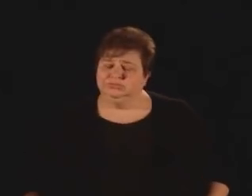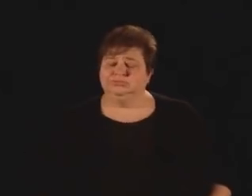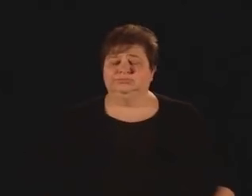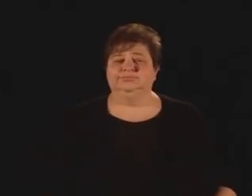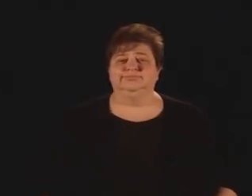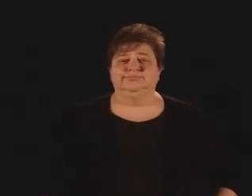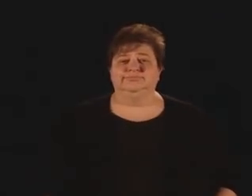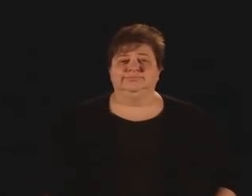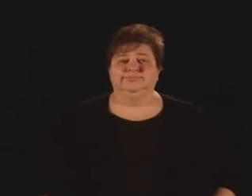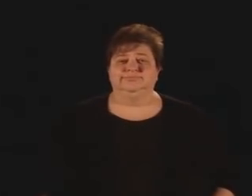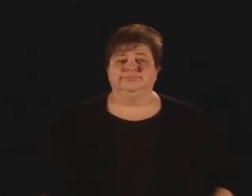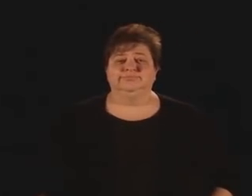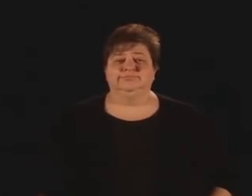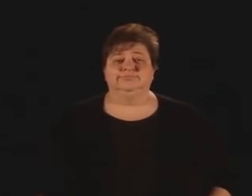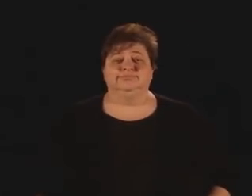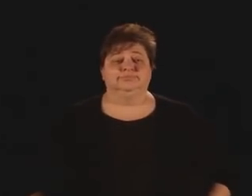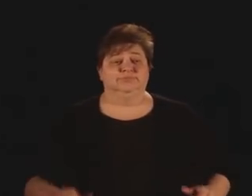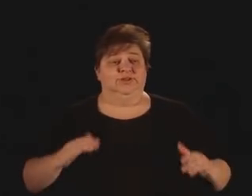You'd be surprised.